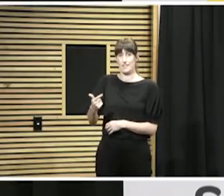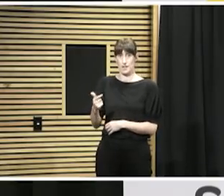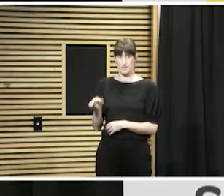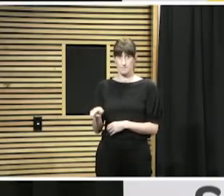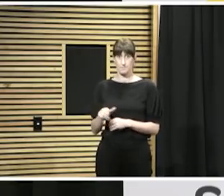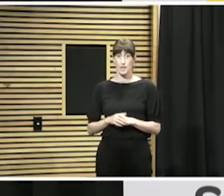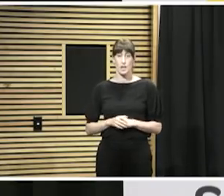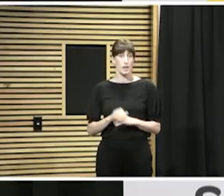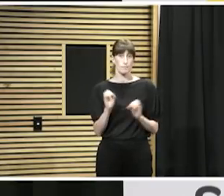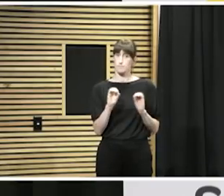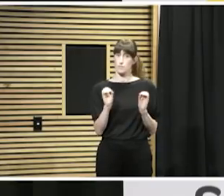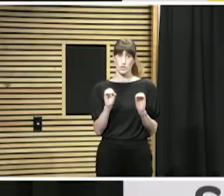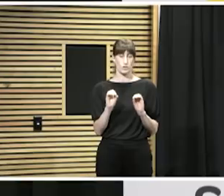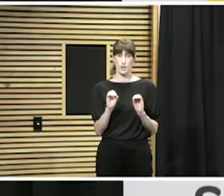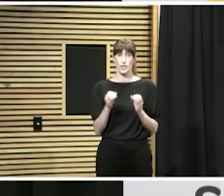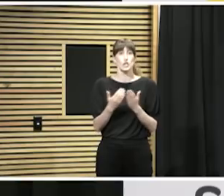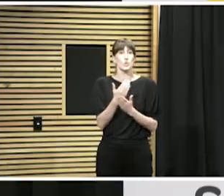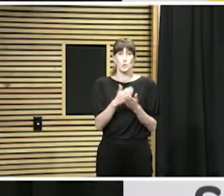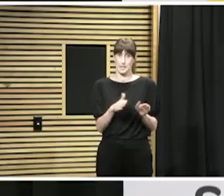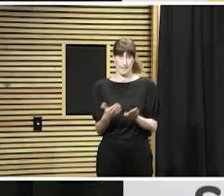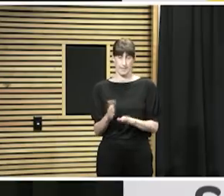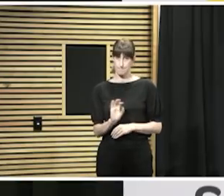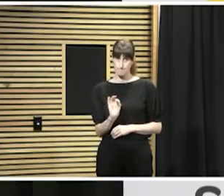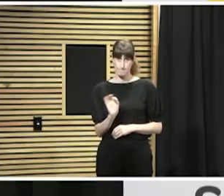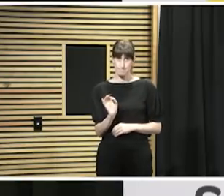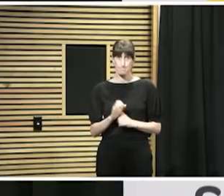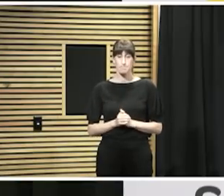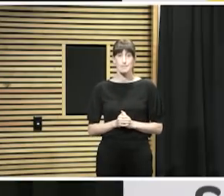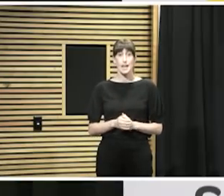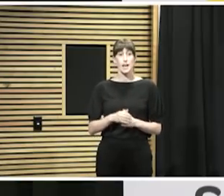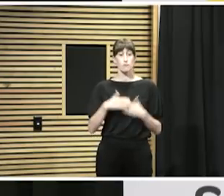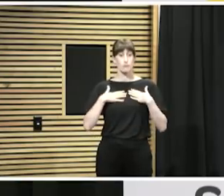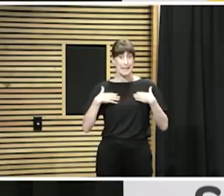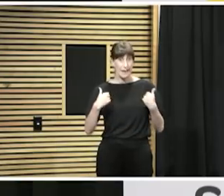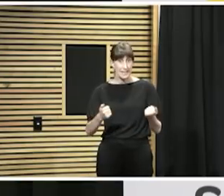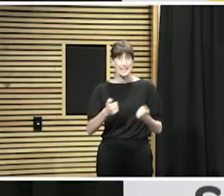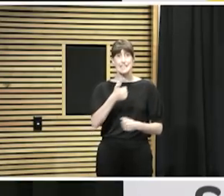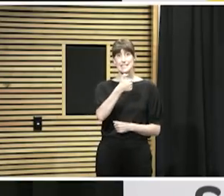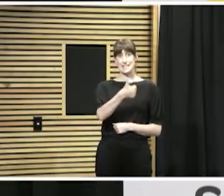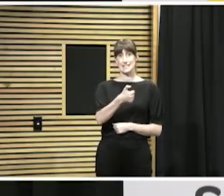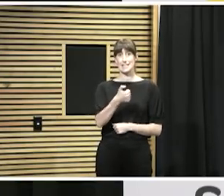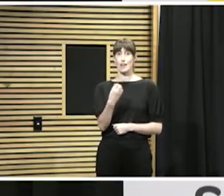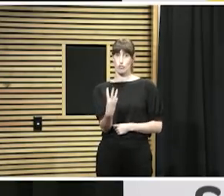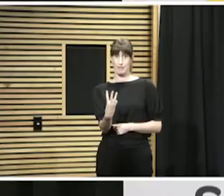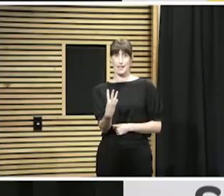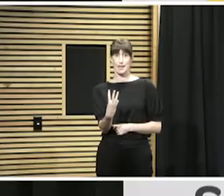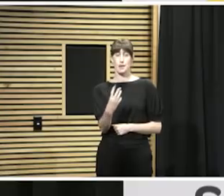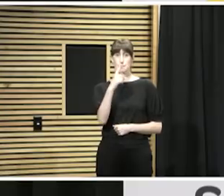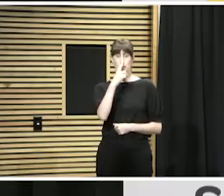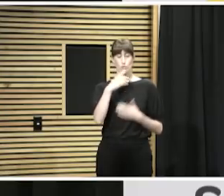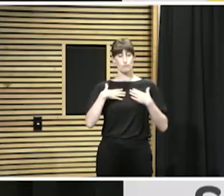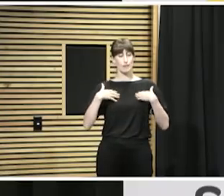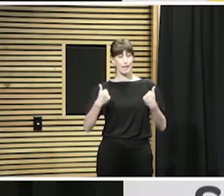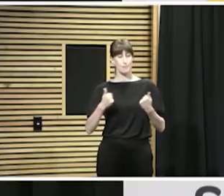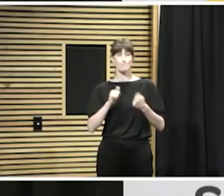and 63 people have recovered from COVID-19. So, in